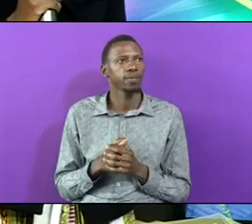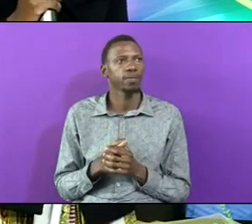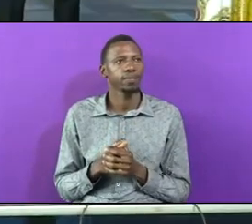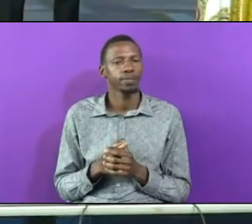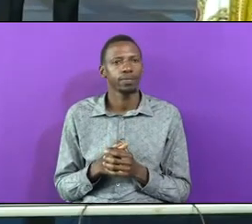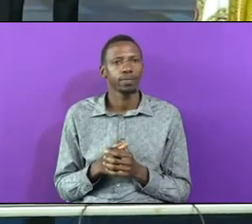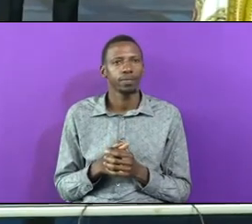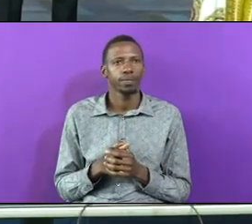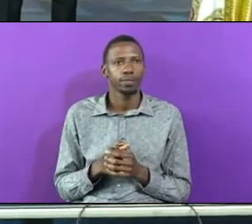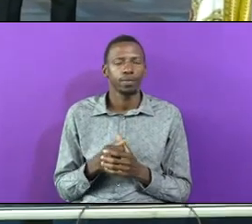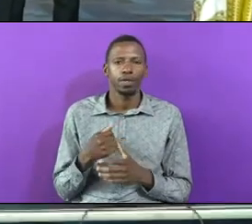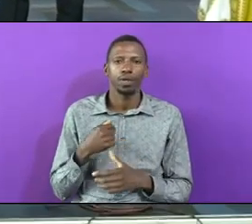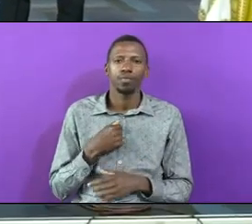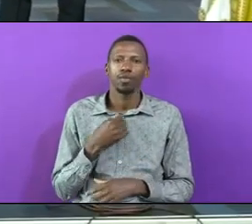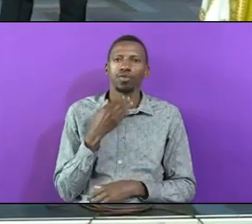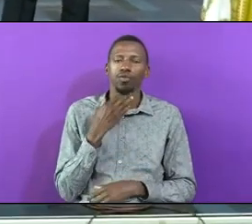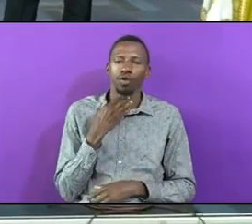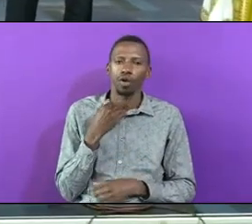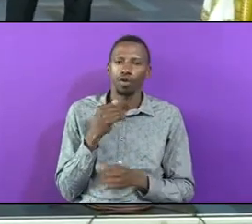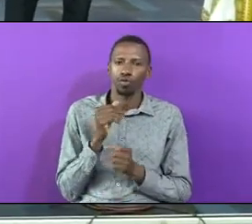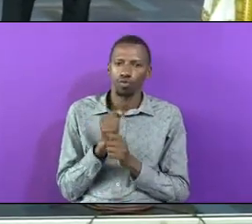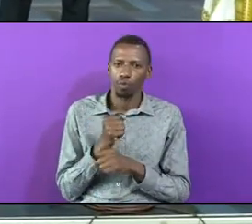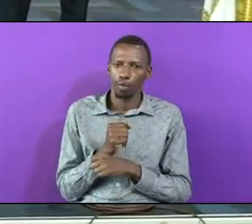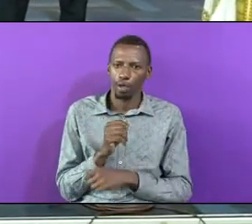I Want To Make An Impossible Call